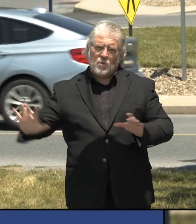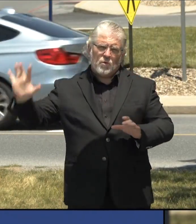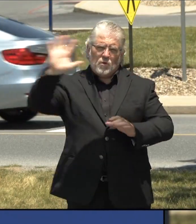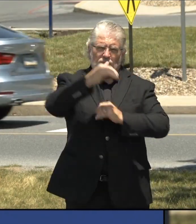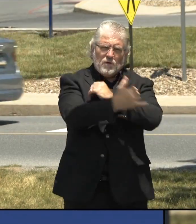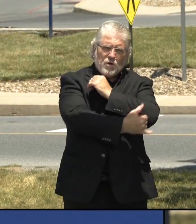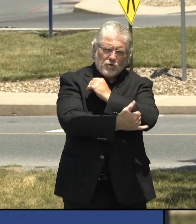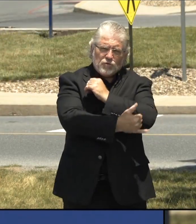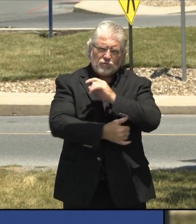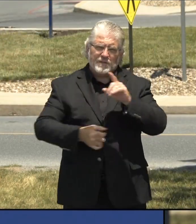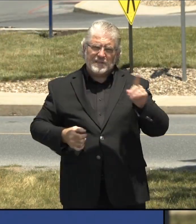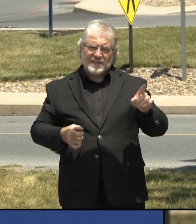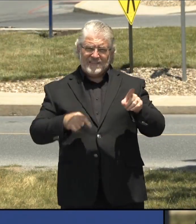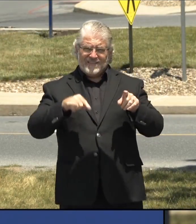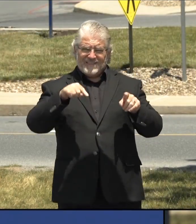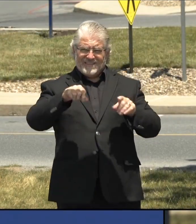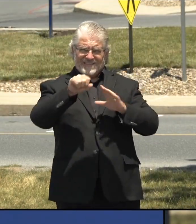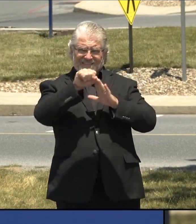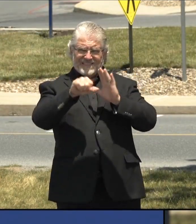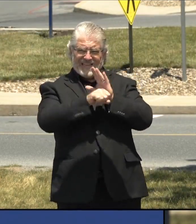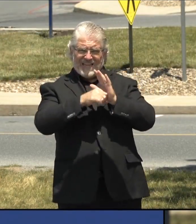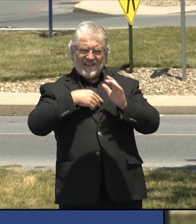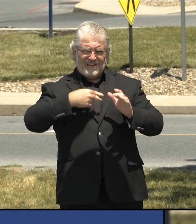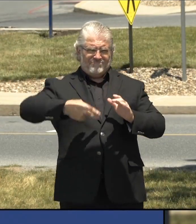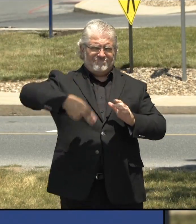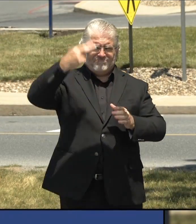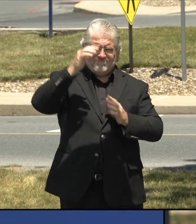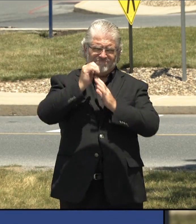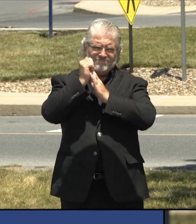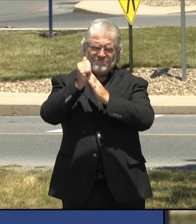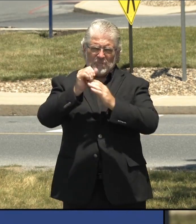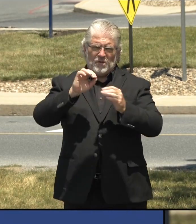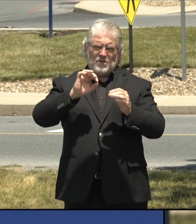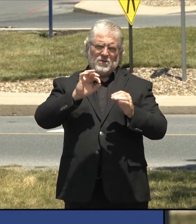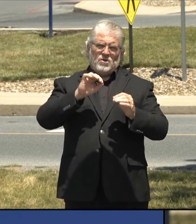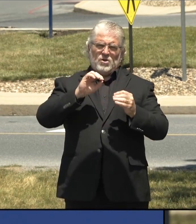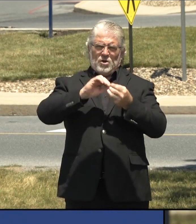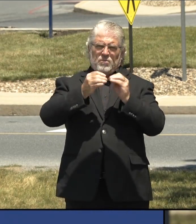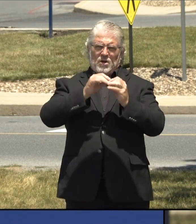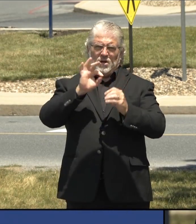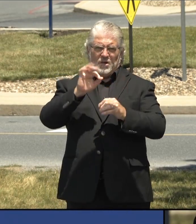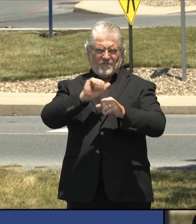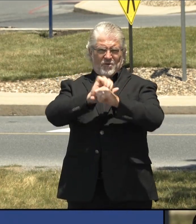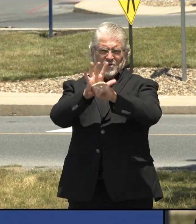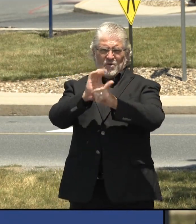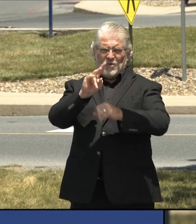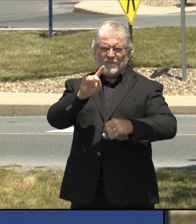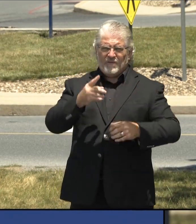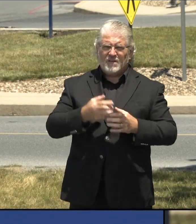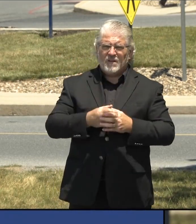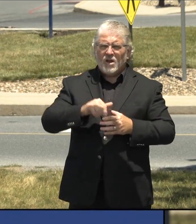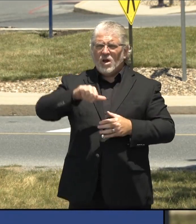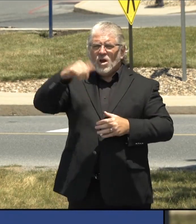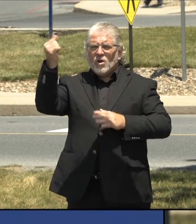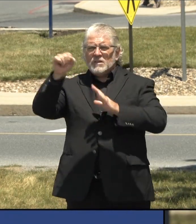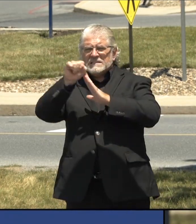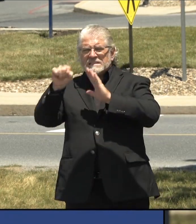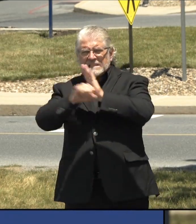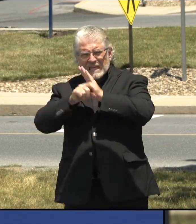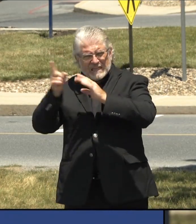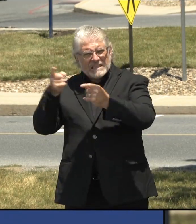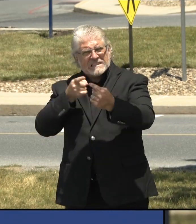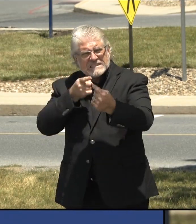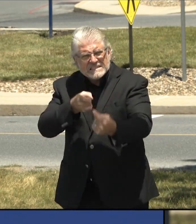prevalence of COVID-19, including Pennsylvania. And so we are right there with many other states that have struggled in terms of